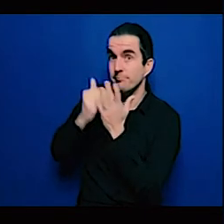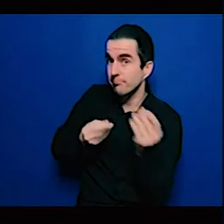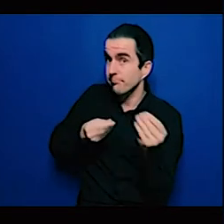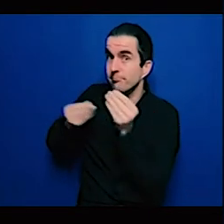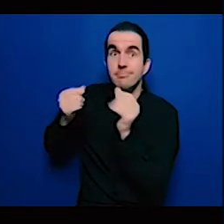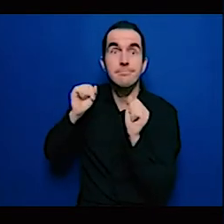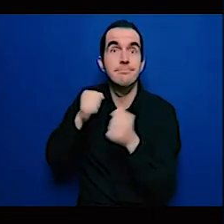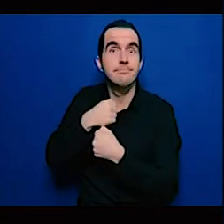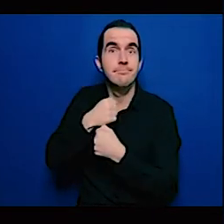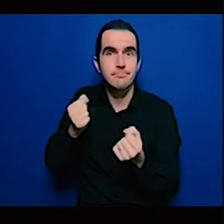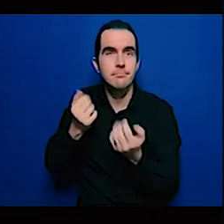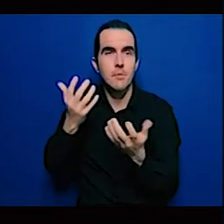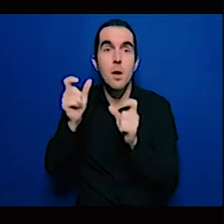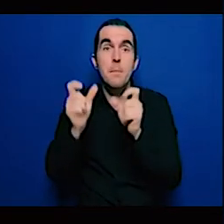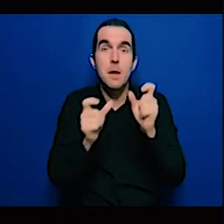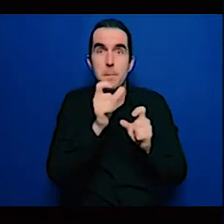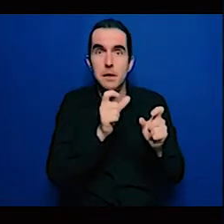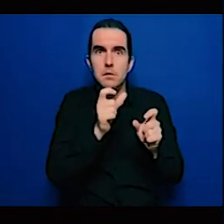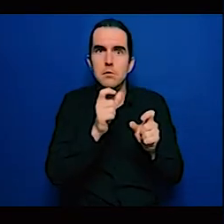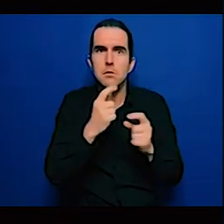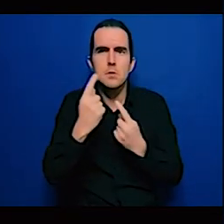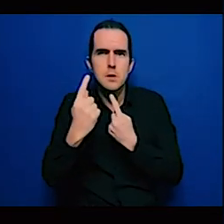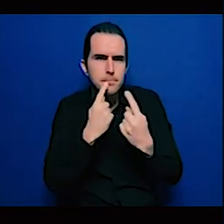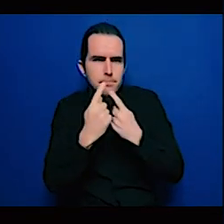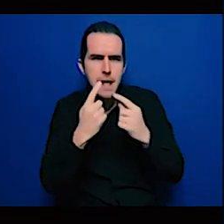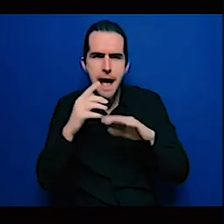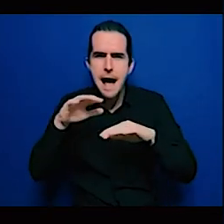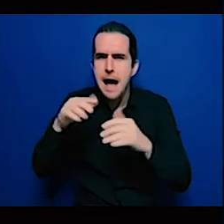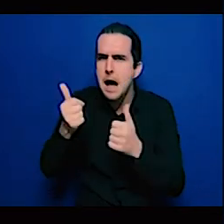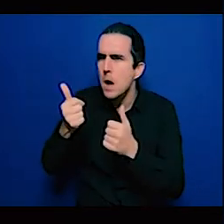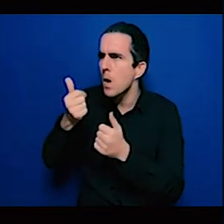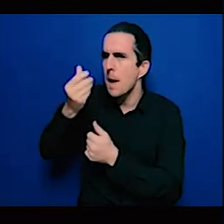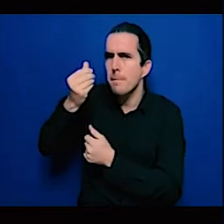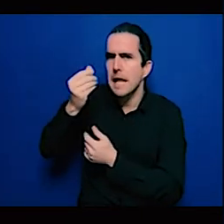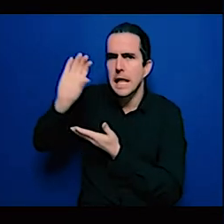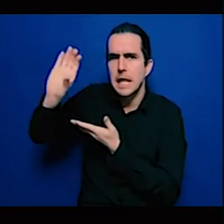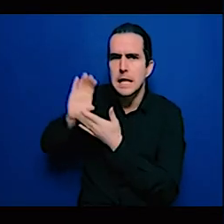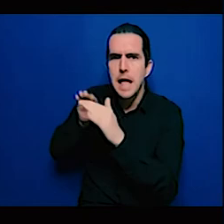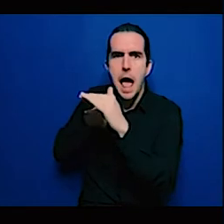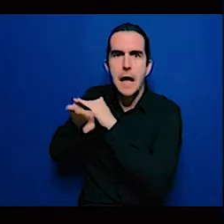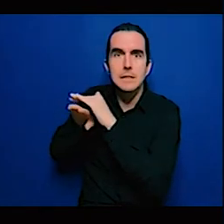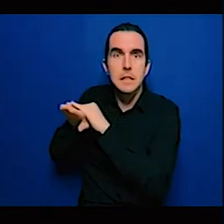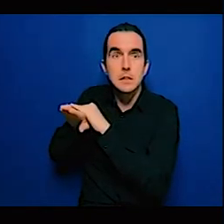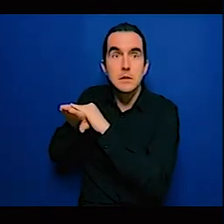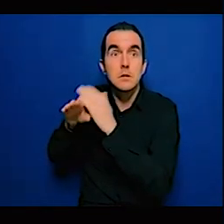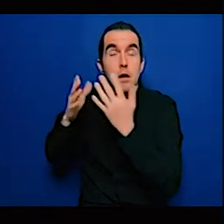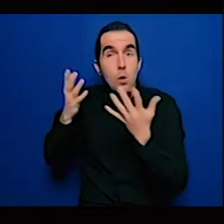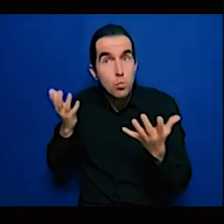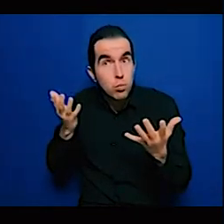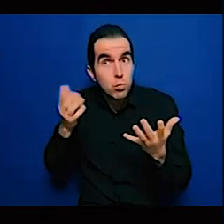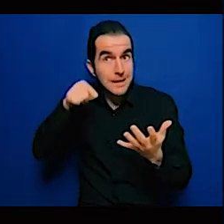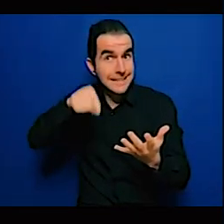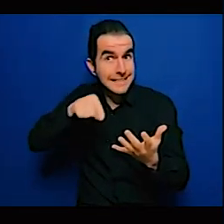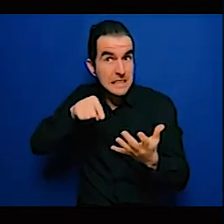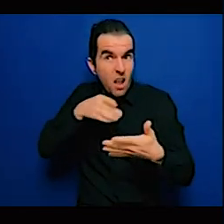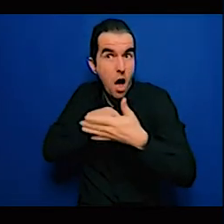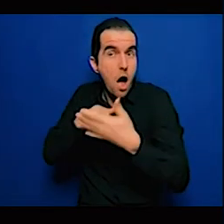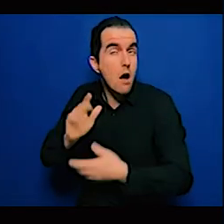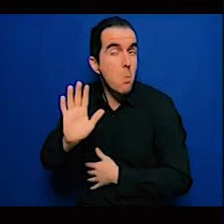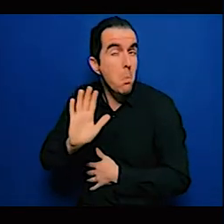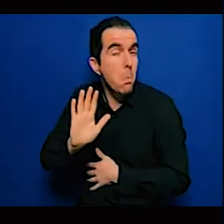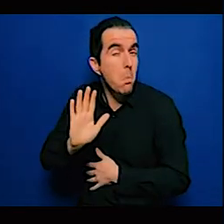different stages of the chain from the access to the reporting side as well. Thank you.